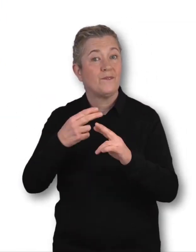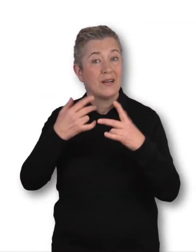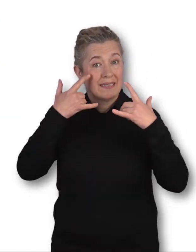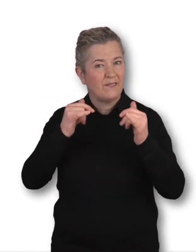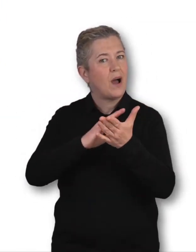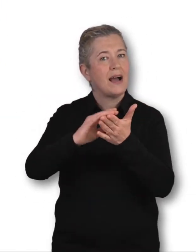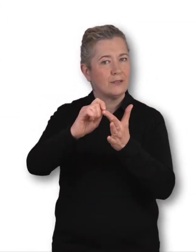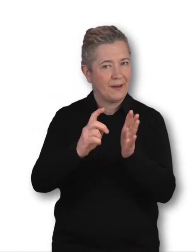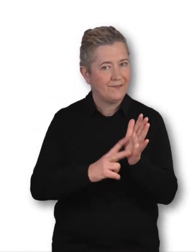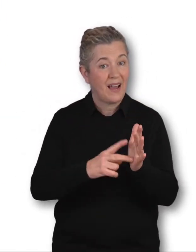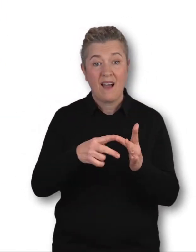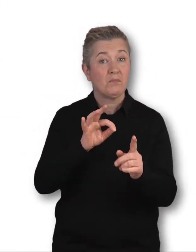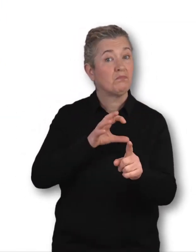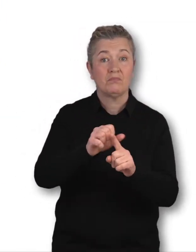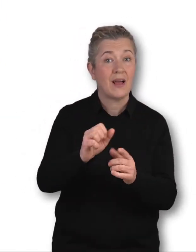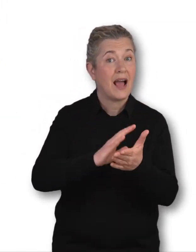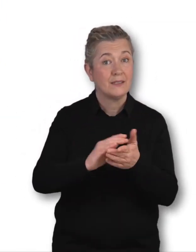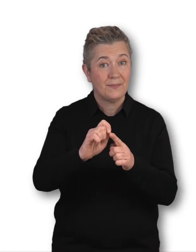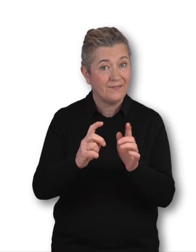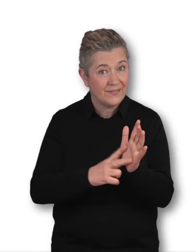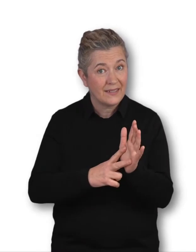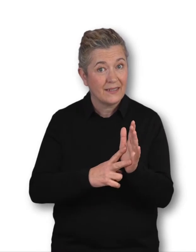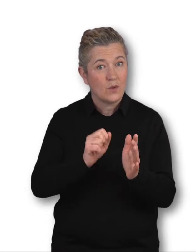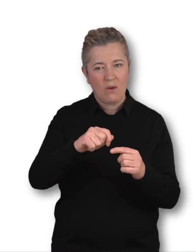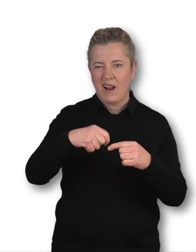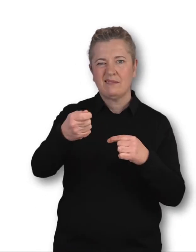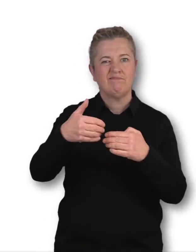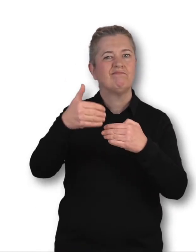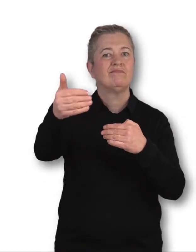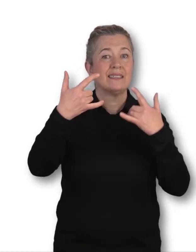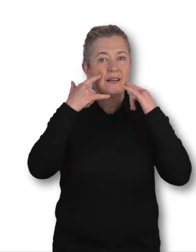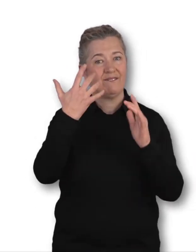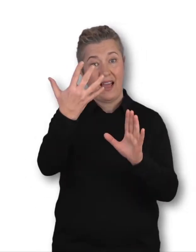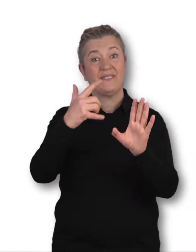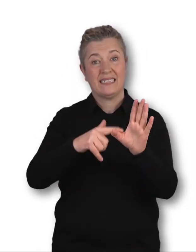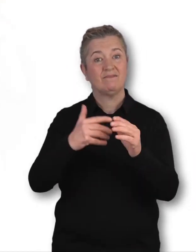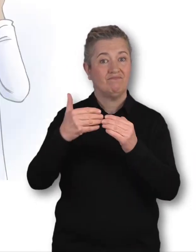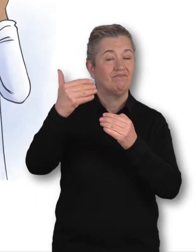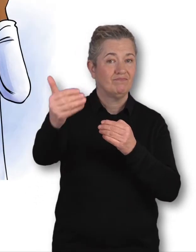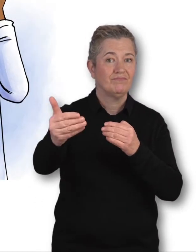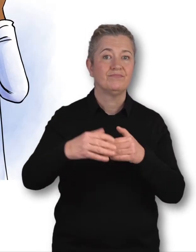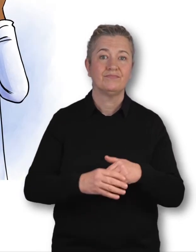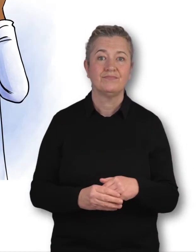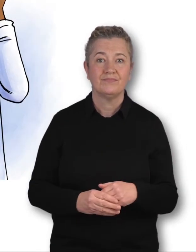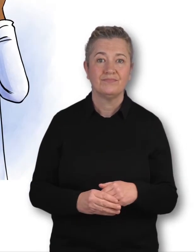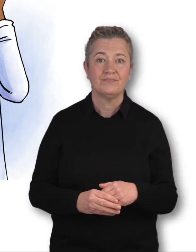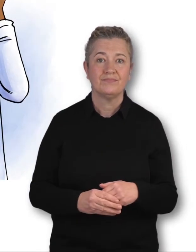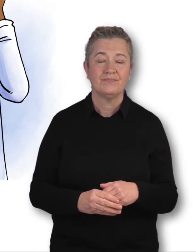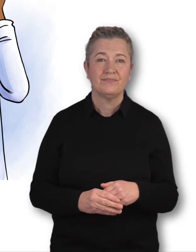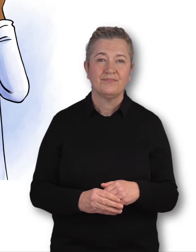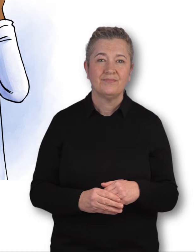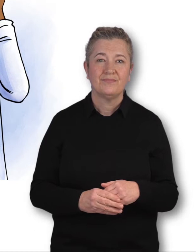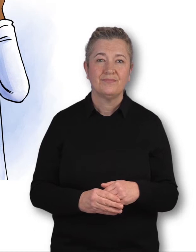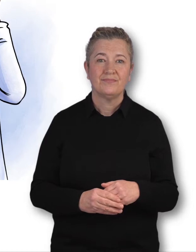don't find HPV, your next cervical screening test will be due in five years. If your test results